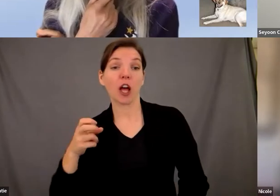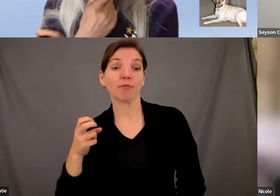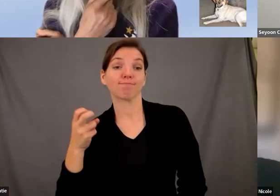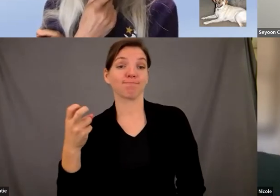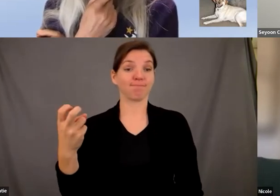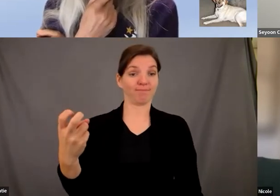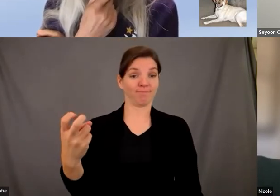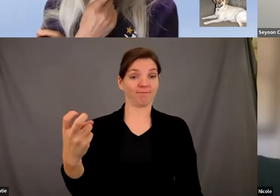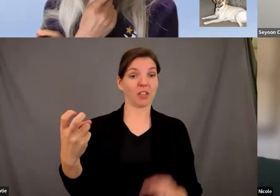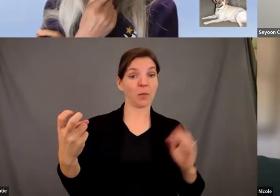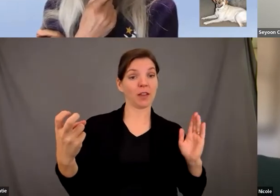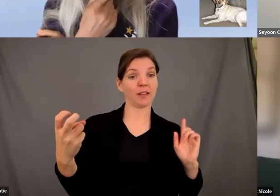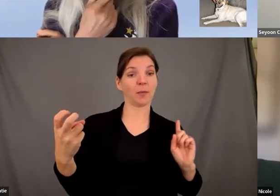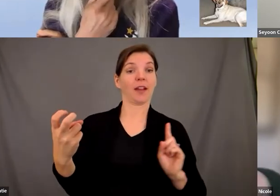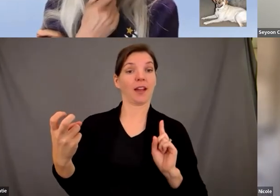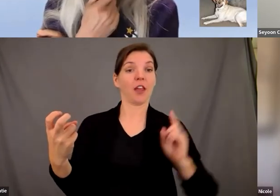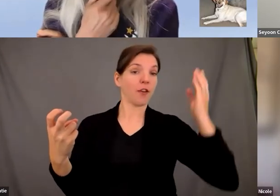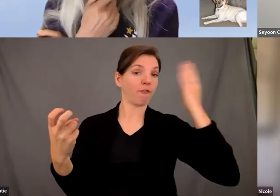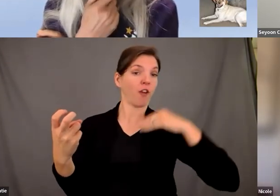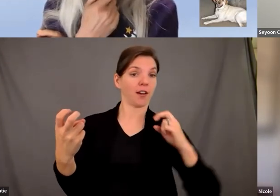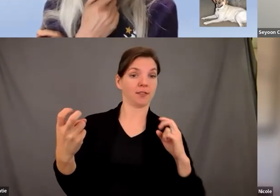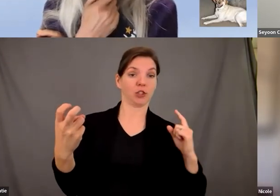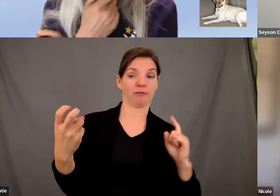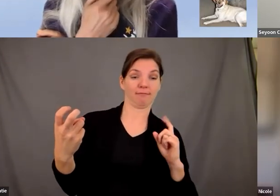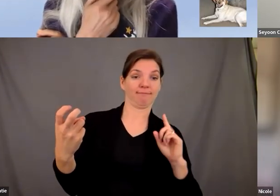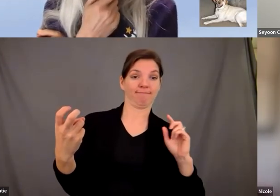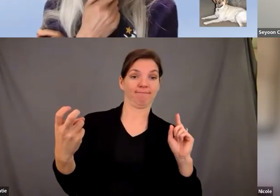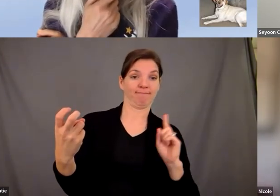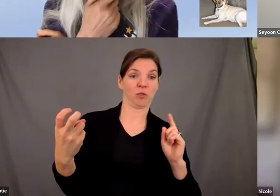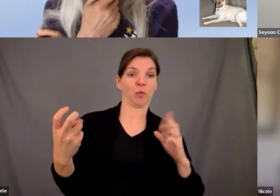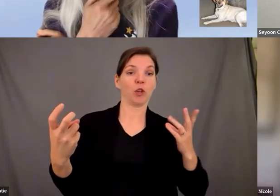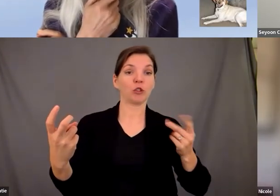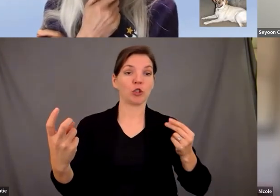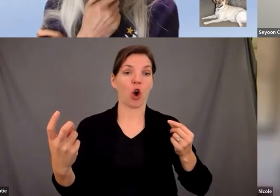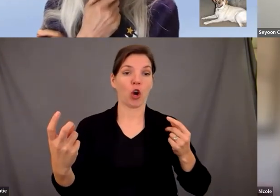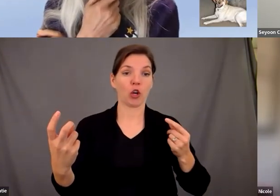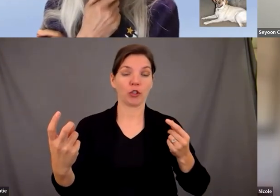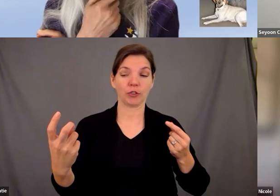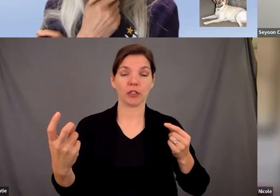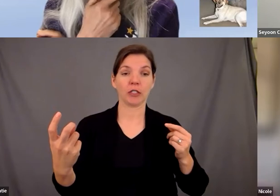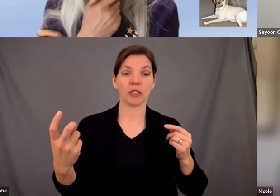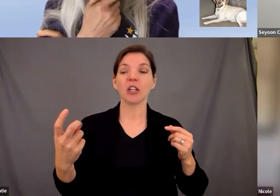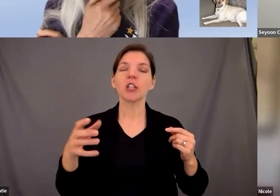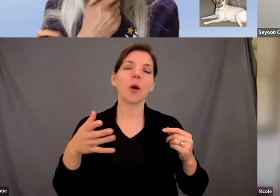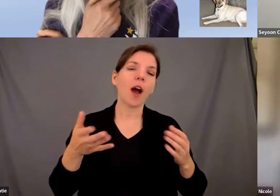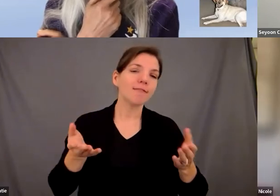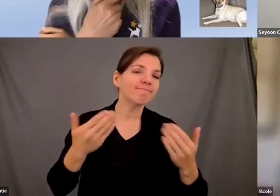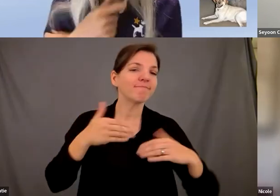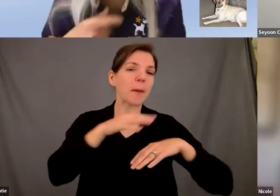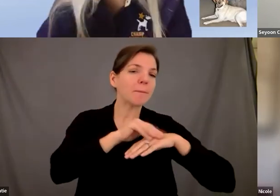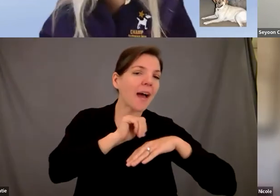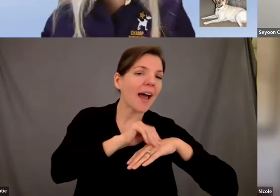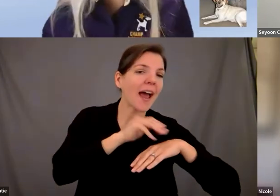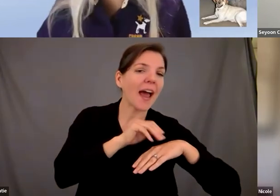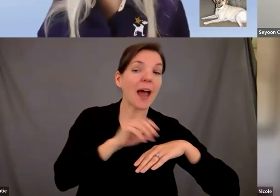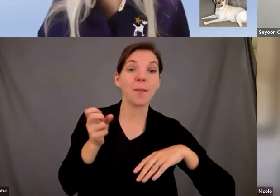in the front the child would sit in the back and they wouldn't pet the dog at the end i usually allow some petting i'll devest whatever dogs in